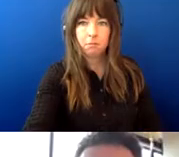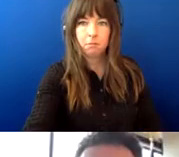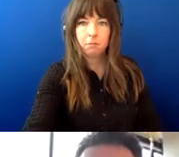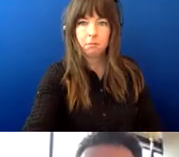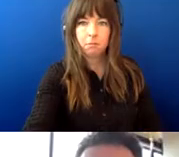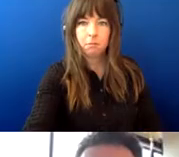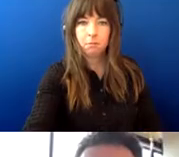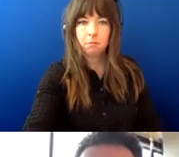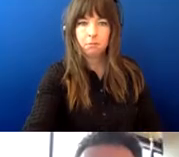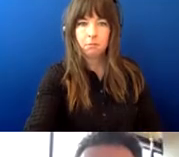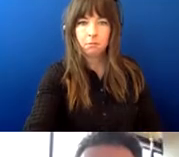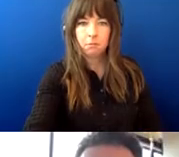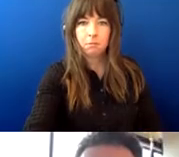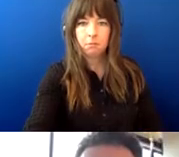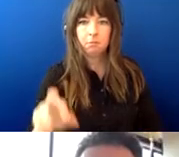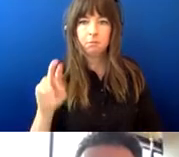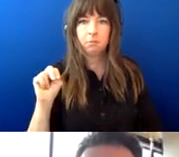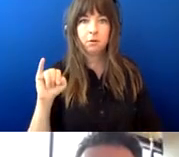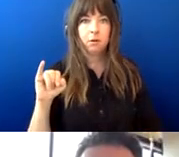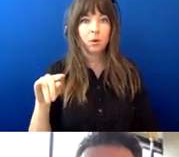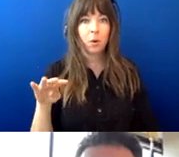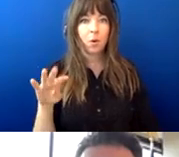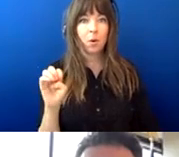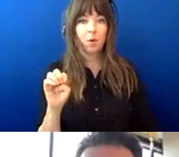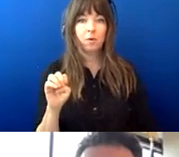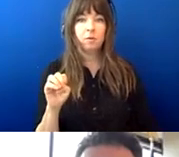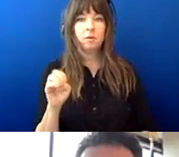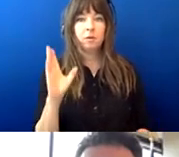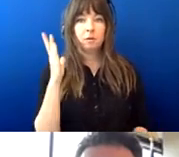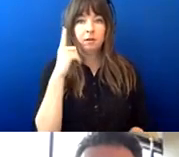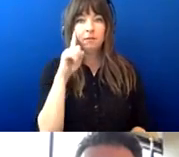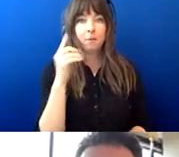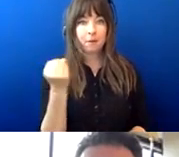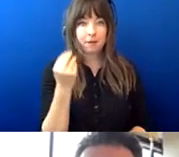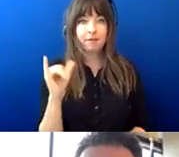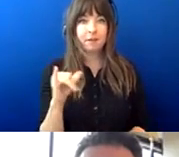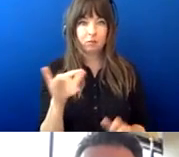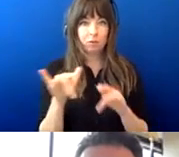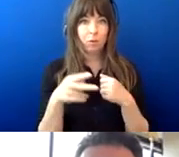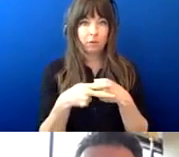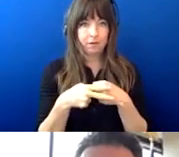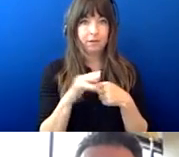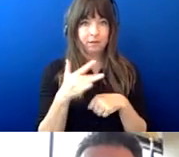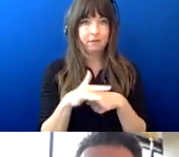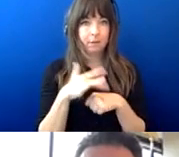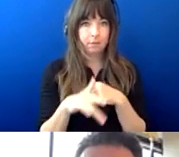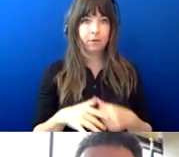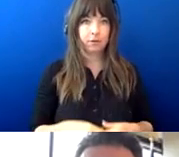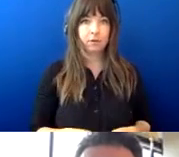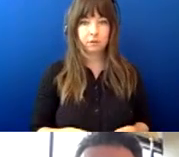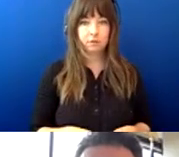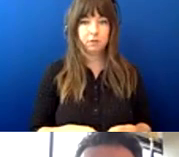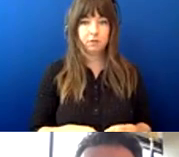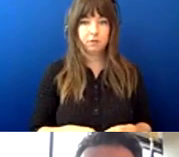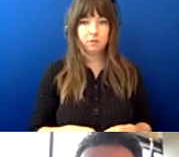uh and uh nicole again the presentation for monday was recorded so that would be available uh